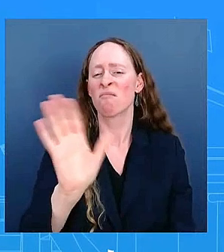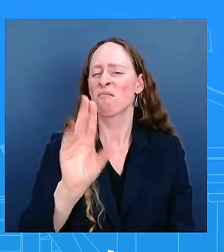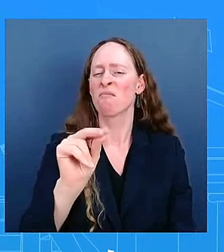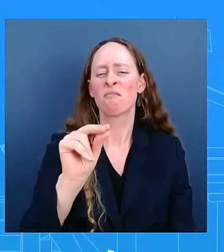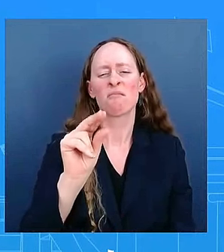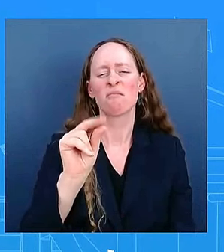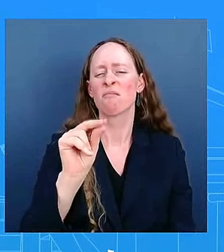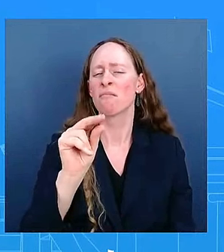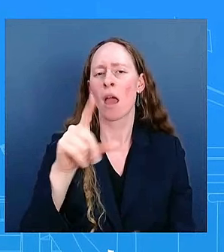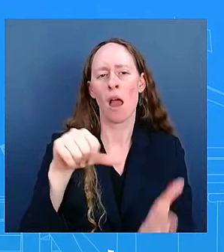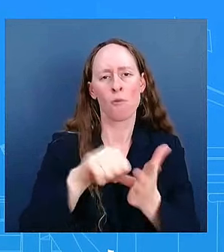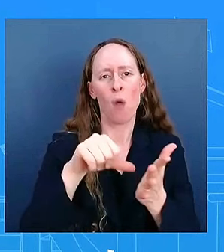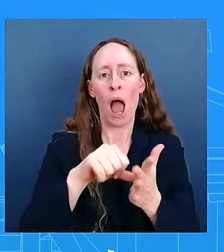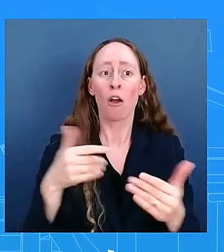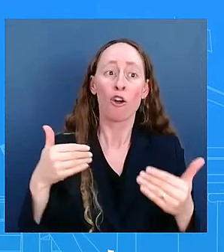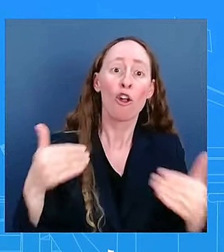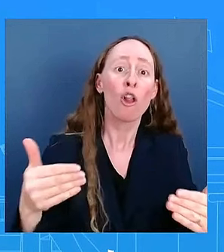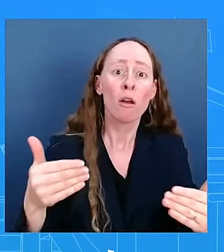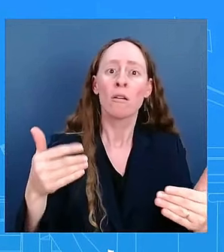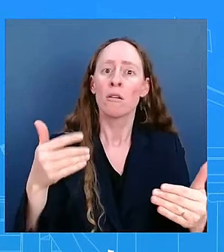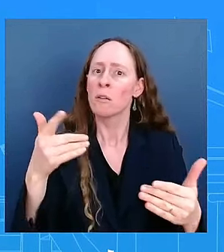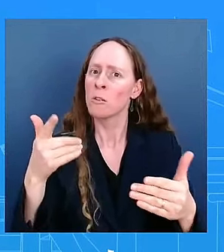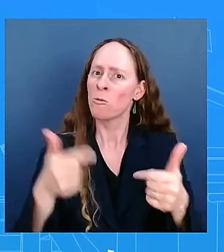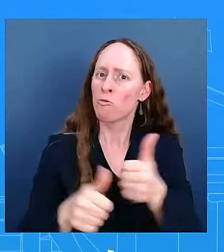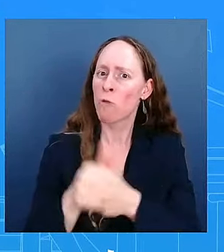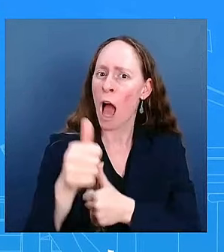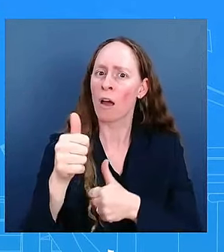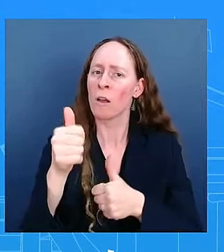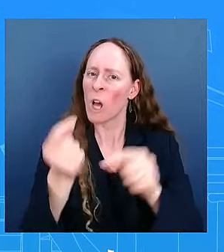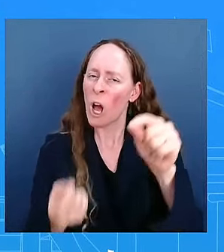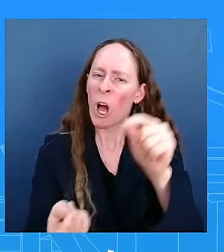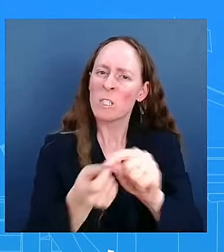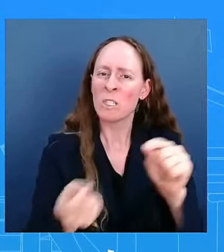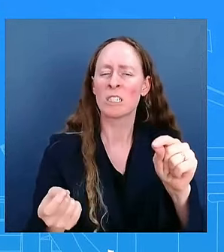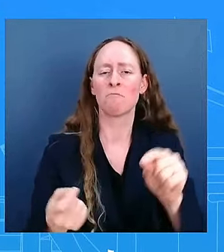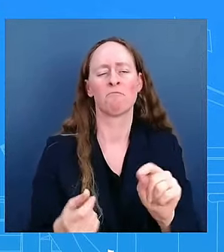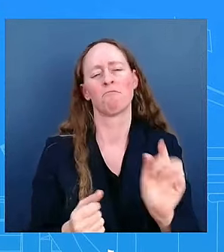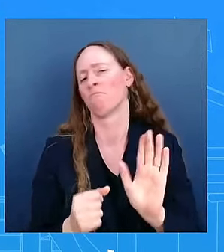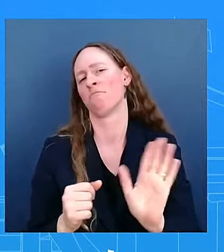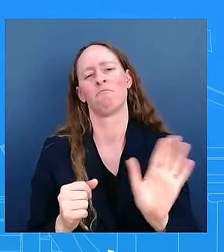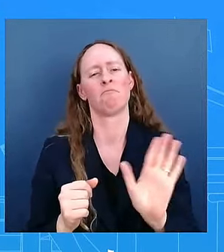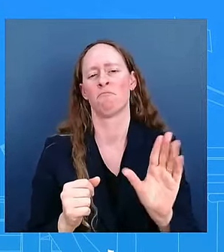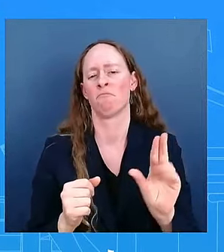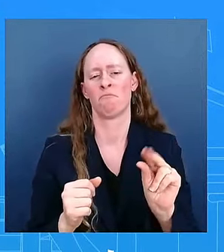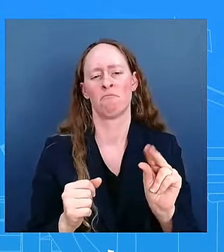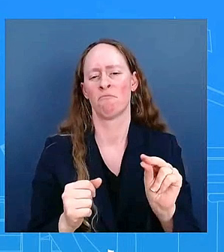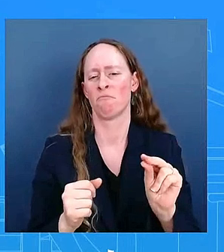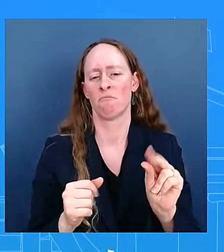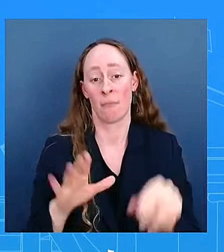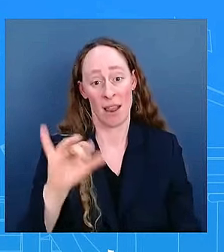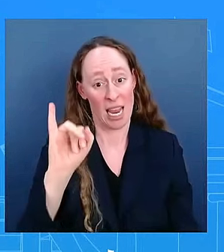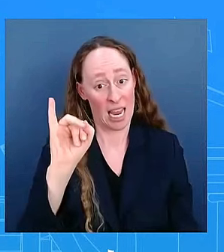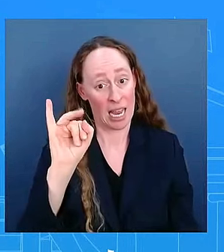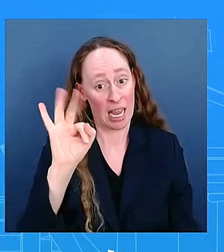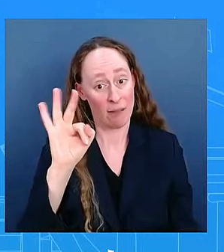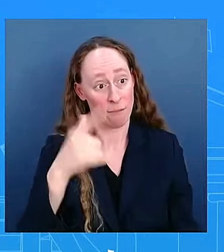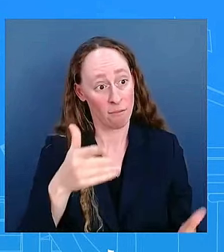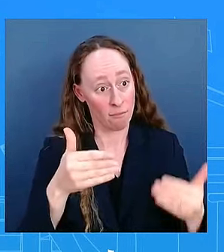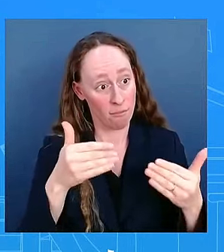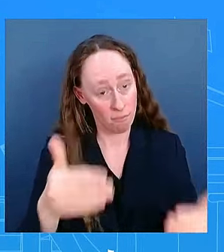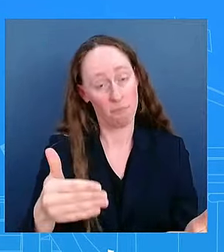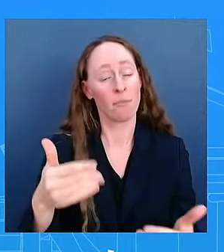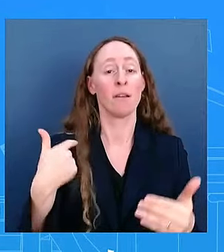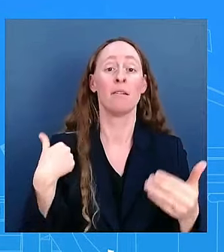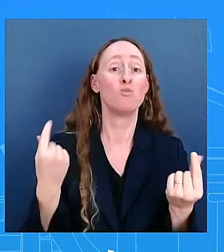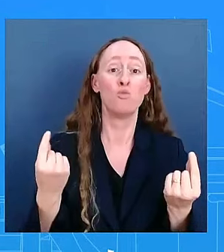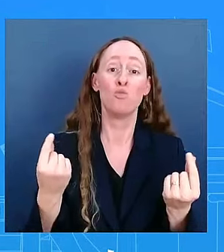uh if it chooses to do so if they do we will support israel in defending itself but they